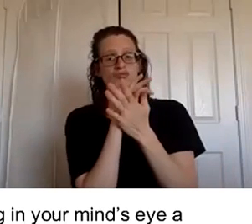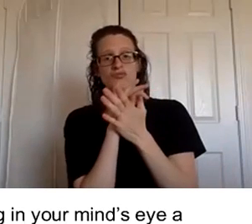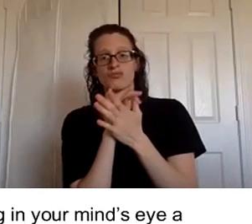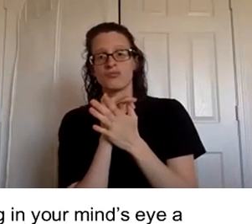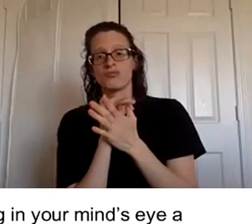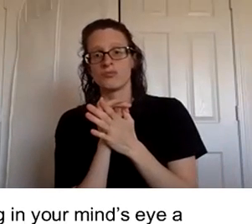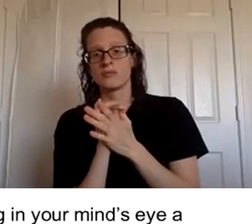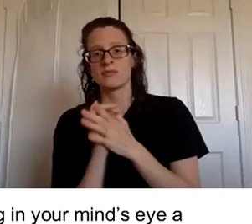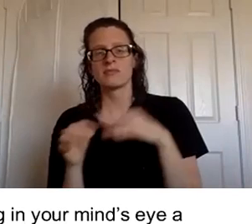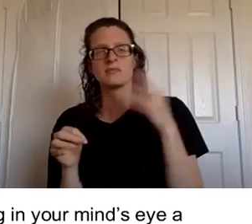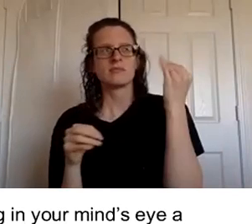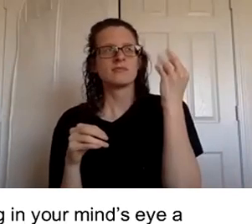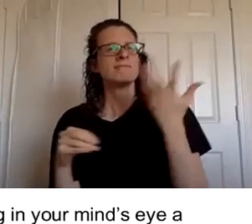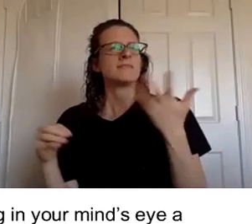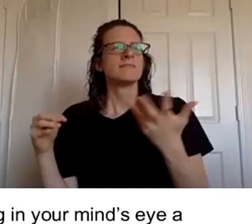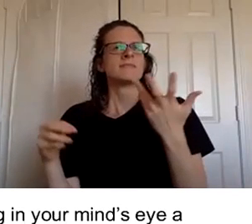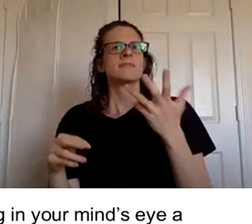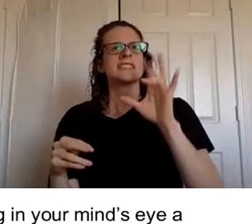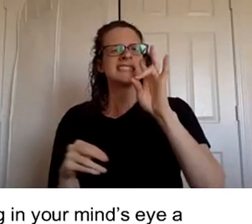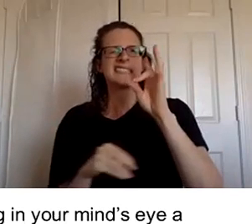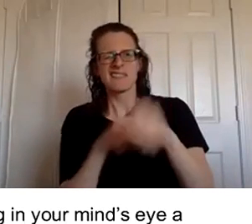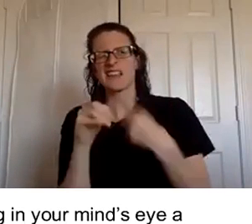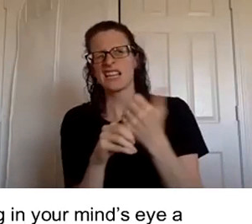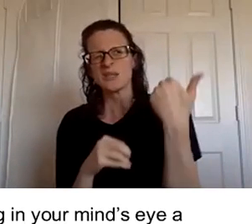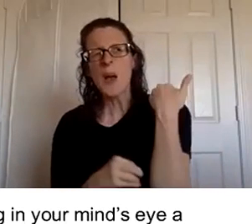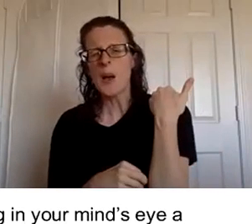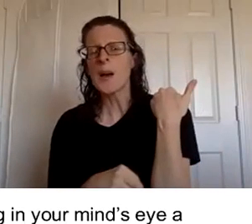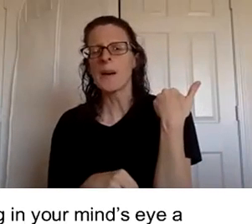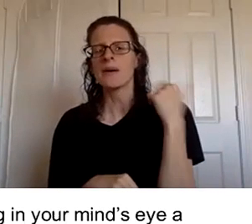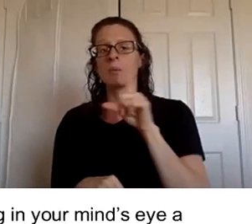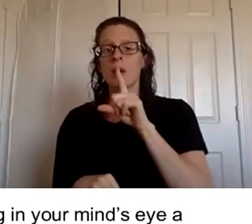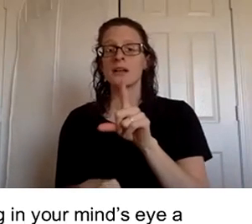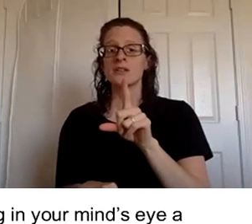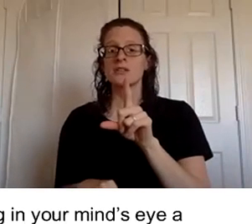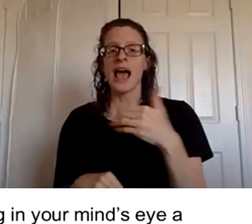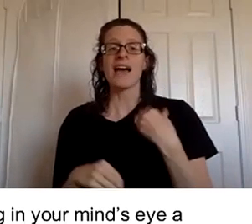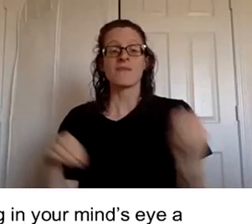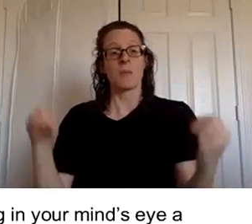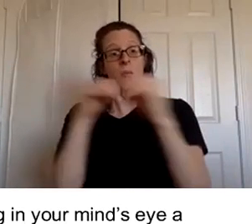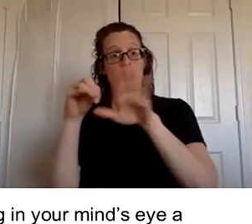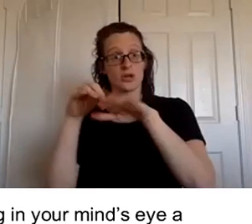yes what five seven six seven years ago was to have more children